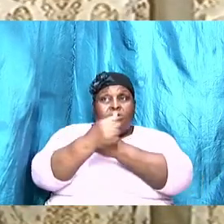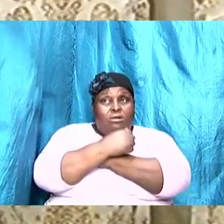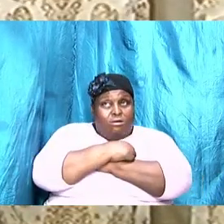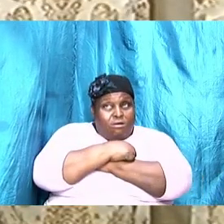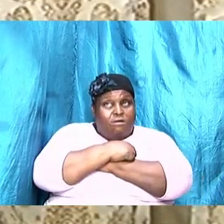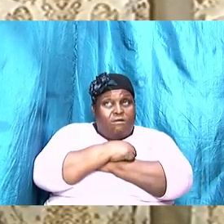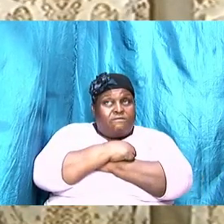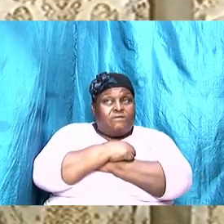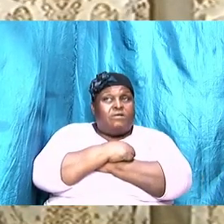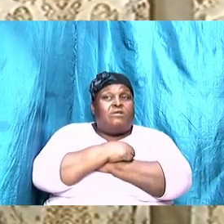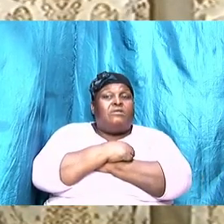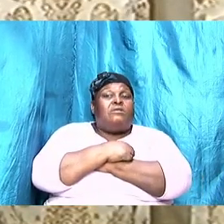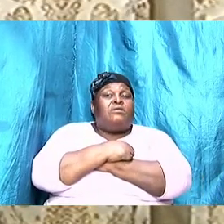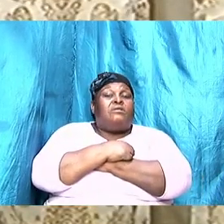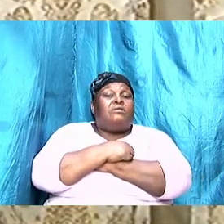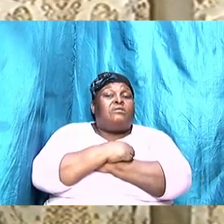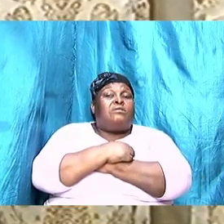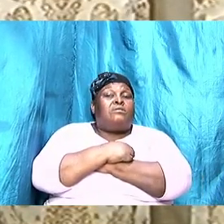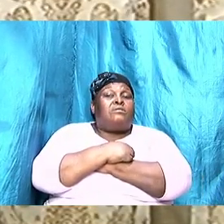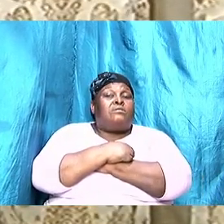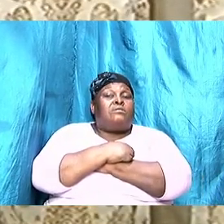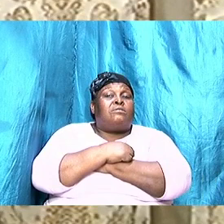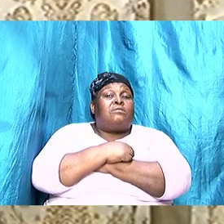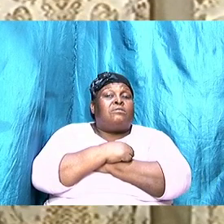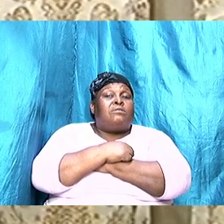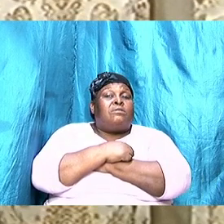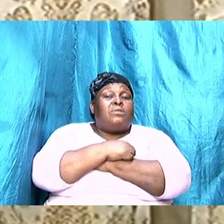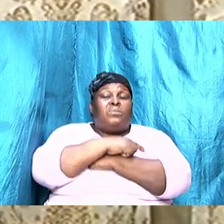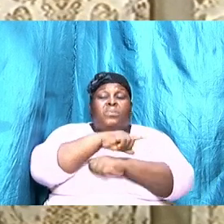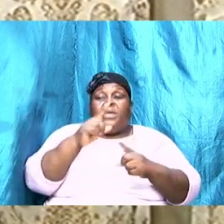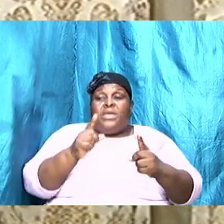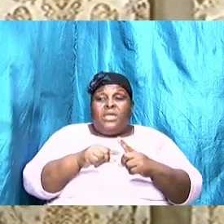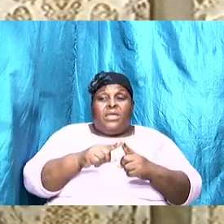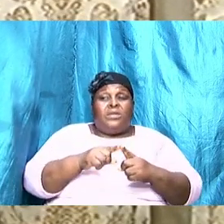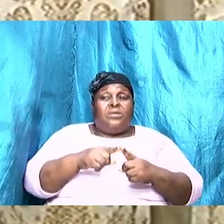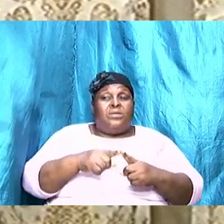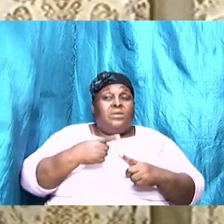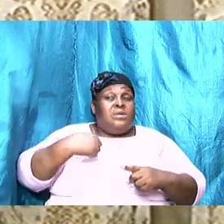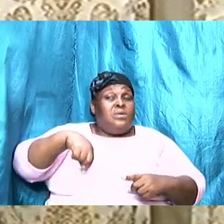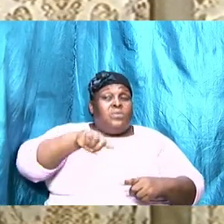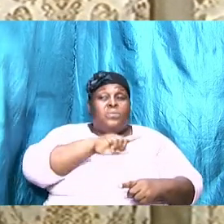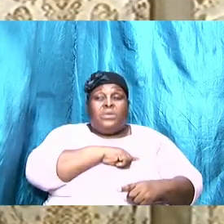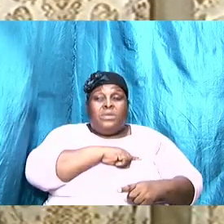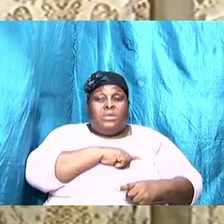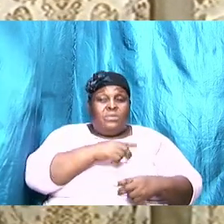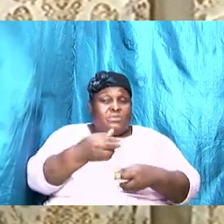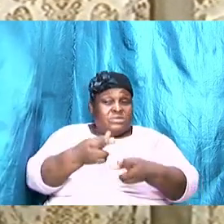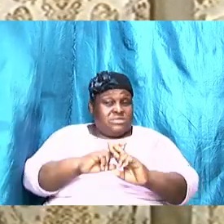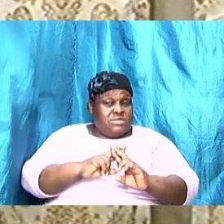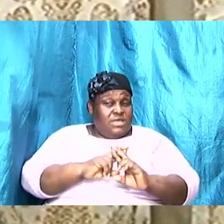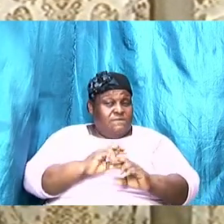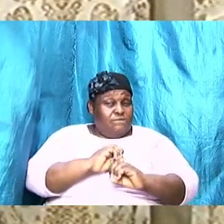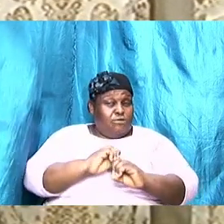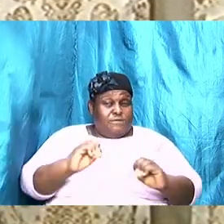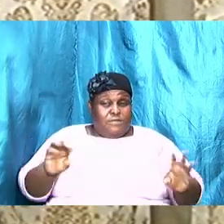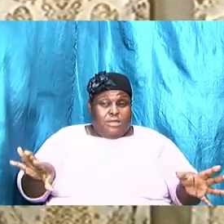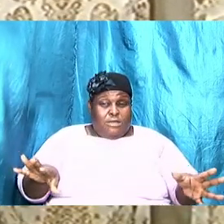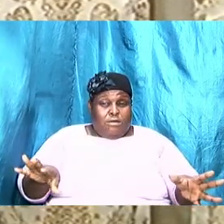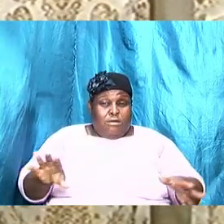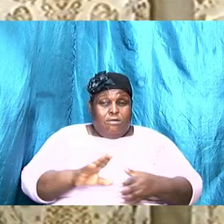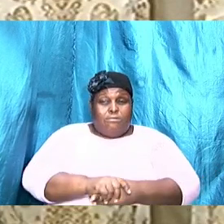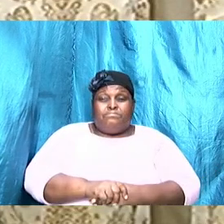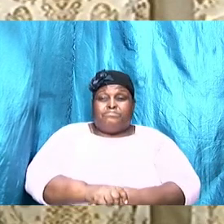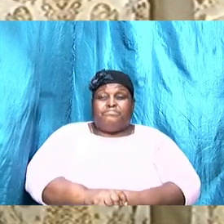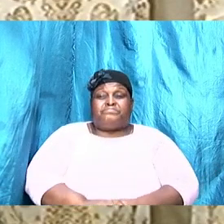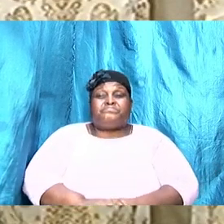unconditional, right? God did not say, husband, love your wives if they can cook well. Or, husbands, love your